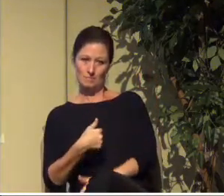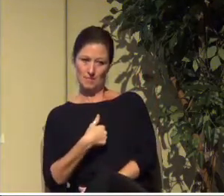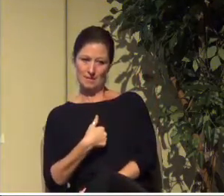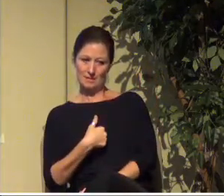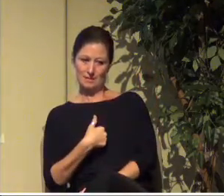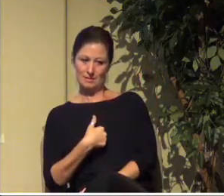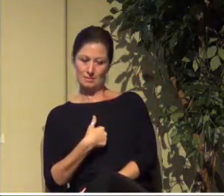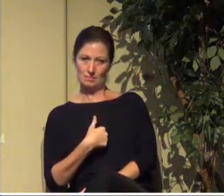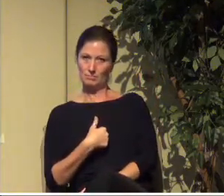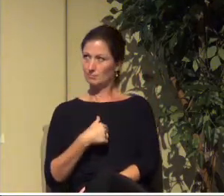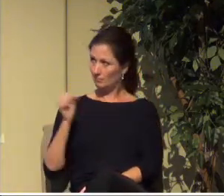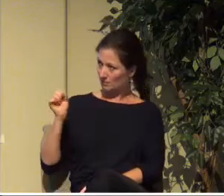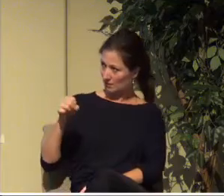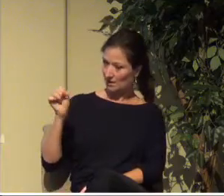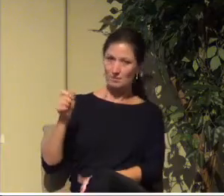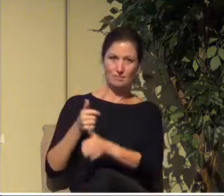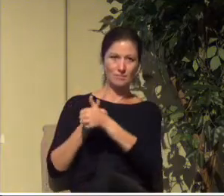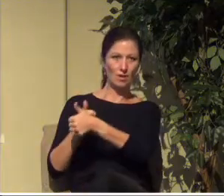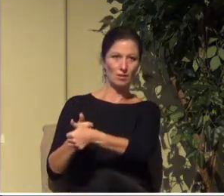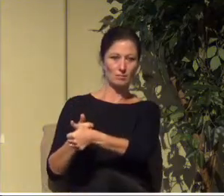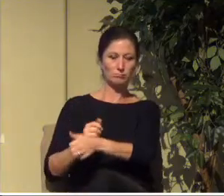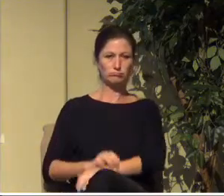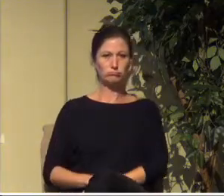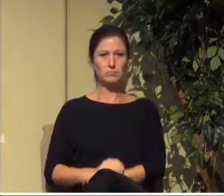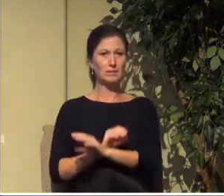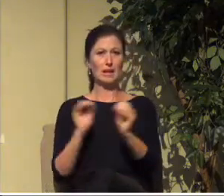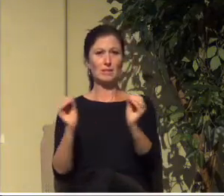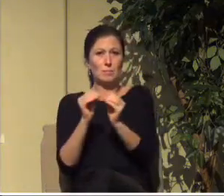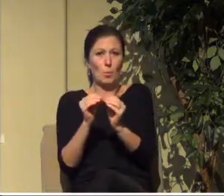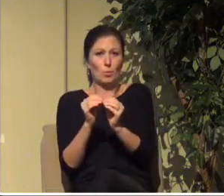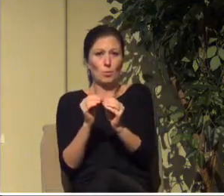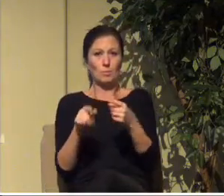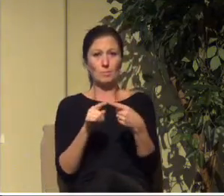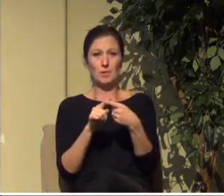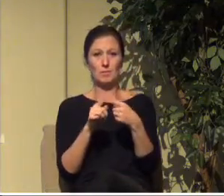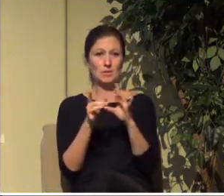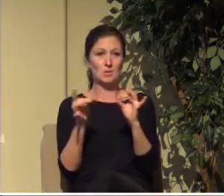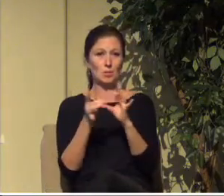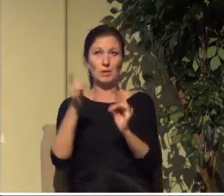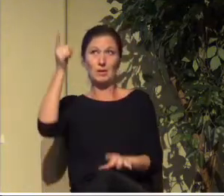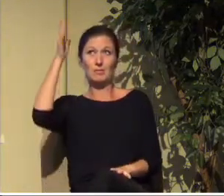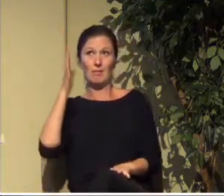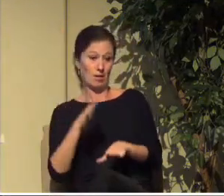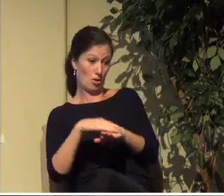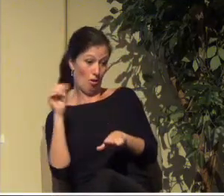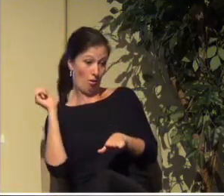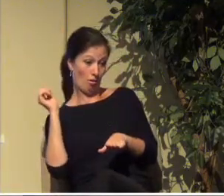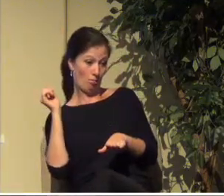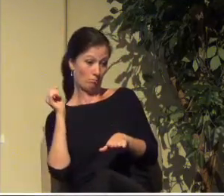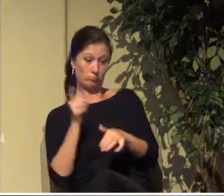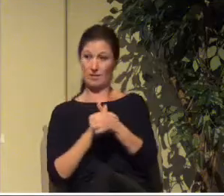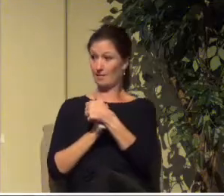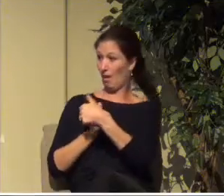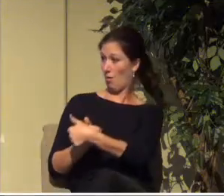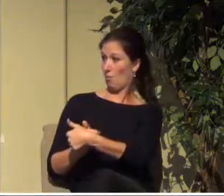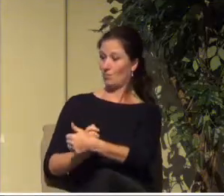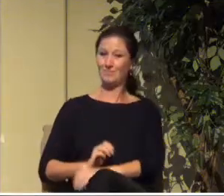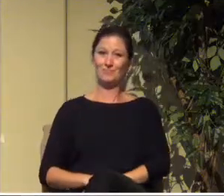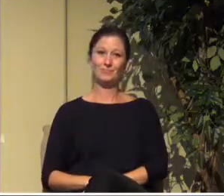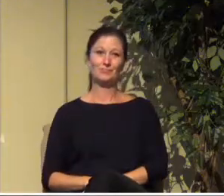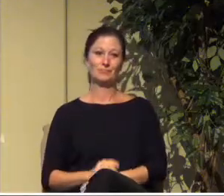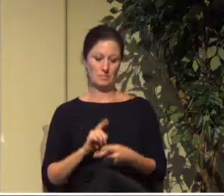And Abram does. We're told nothing else of the story other than God calls him and then he goes. And then God raises up Moses